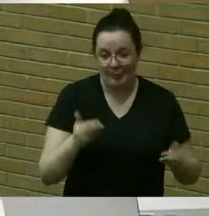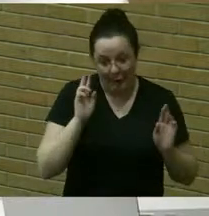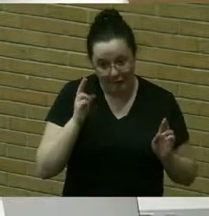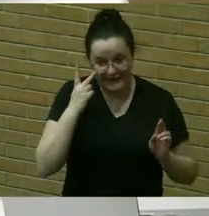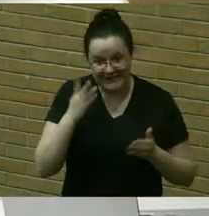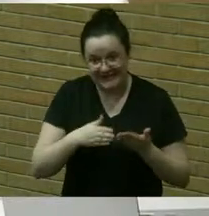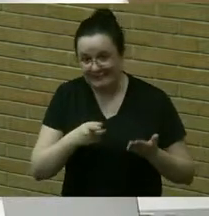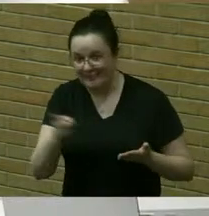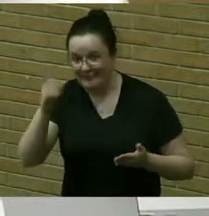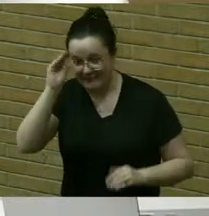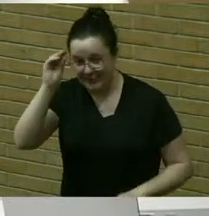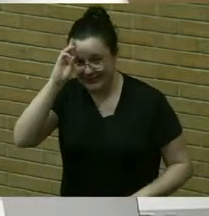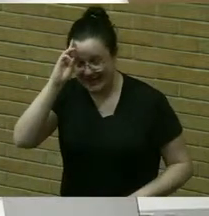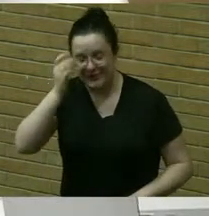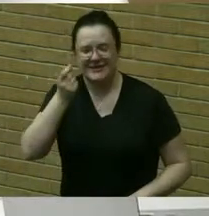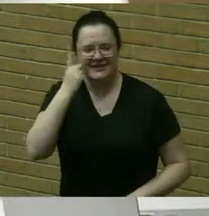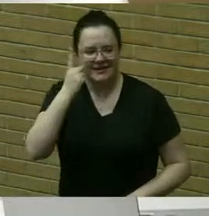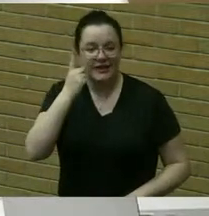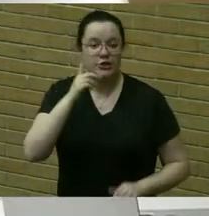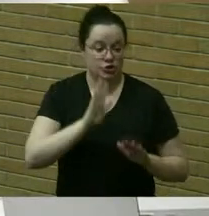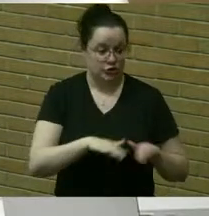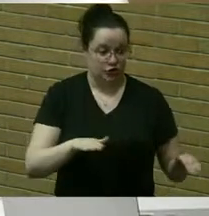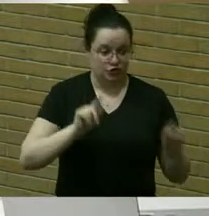children must be accompanied by an adult